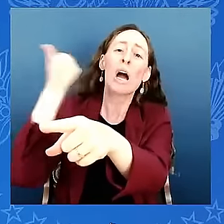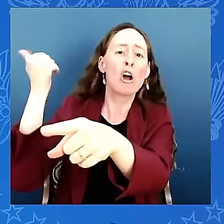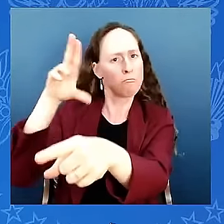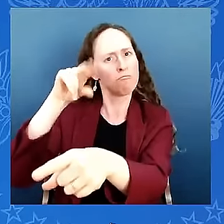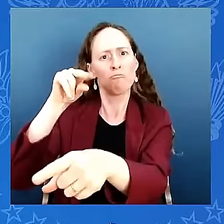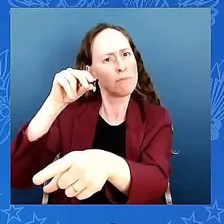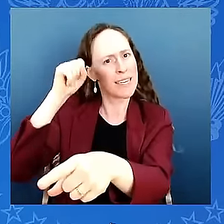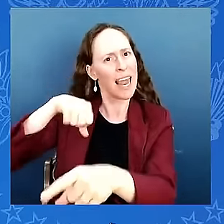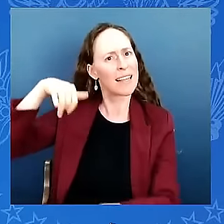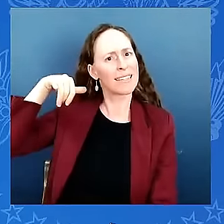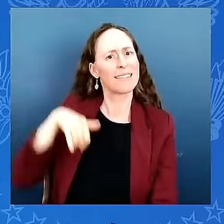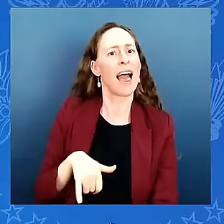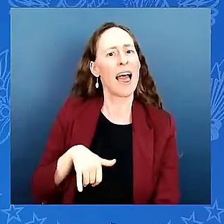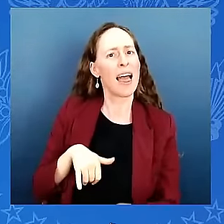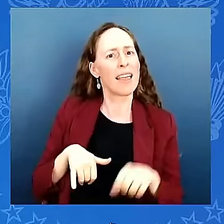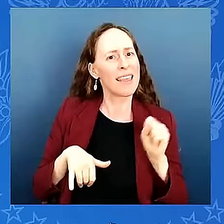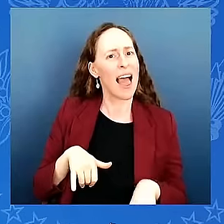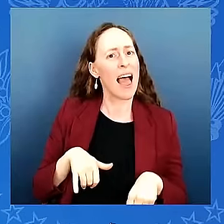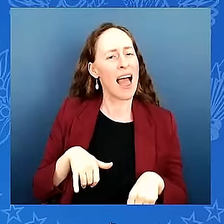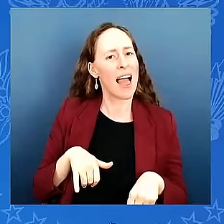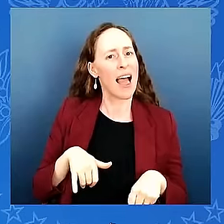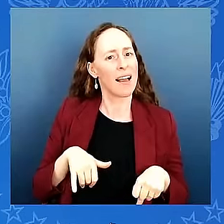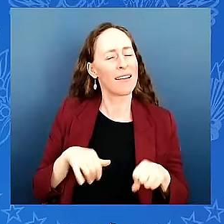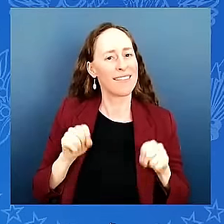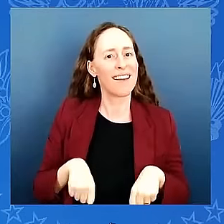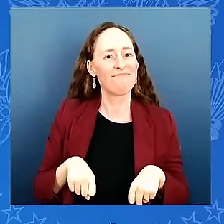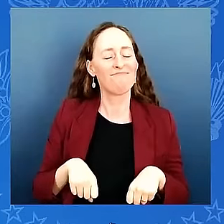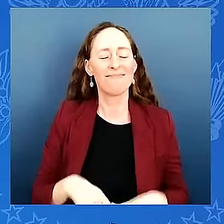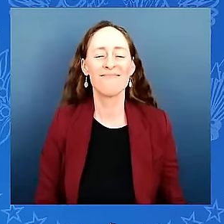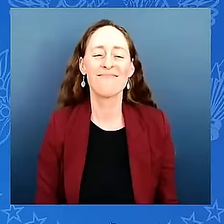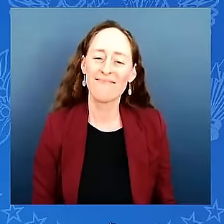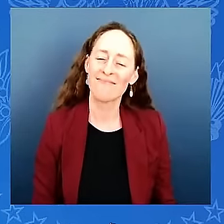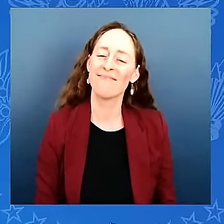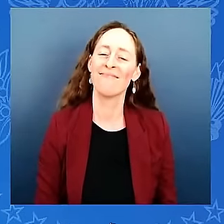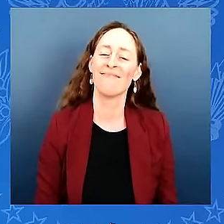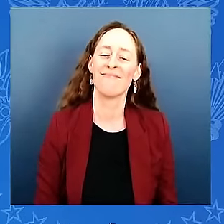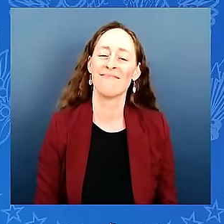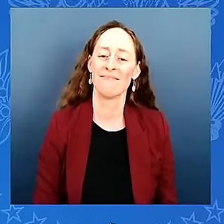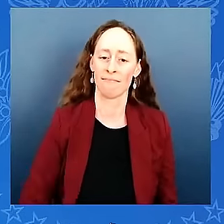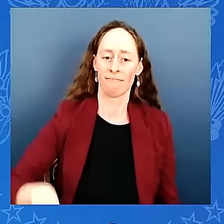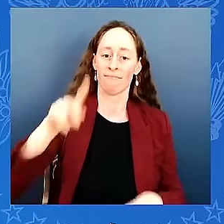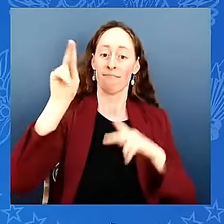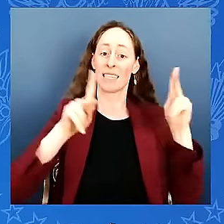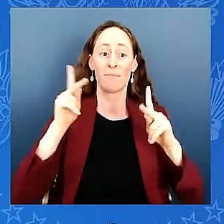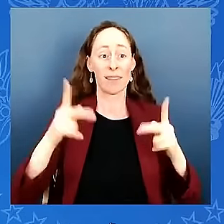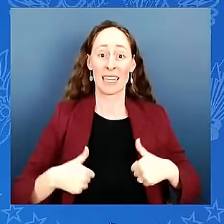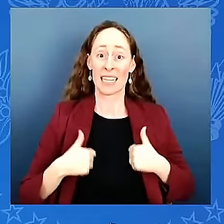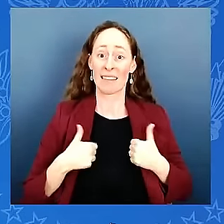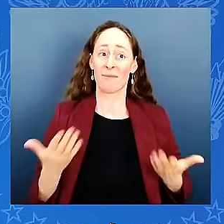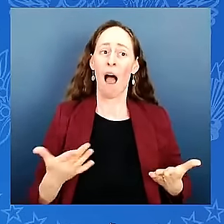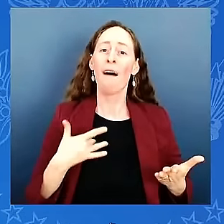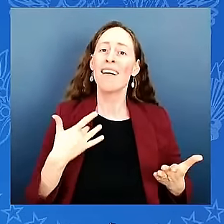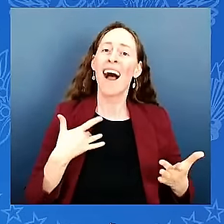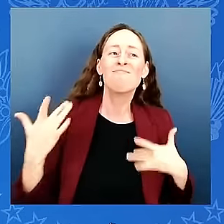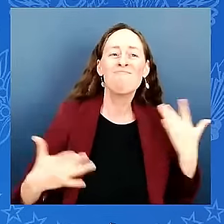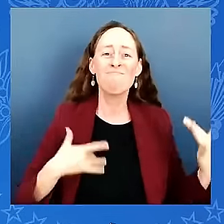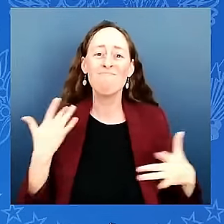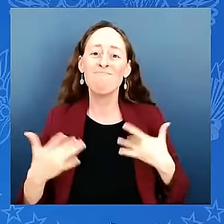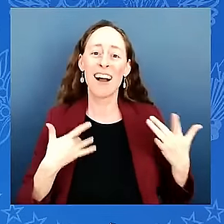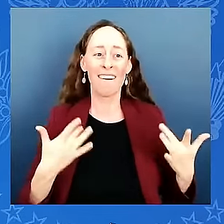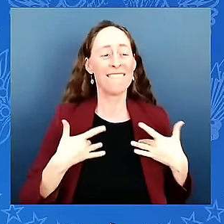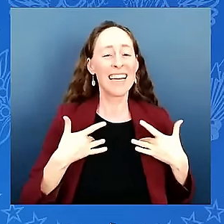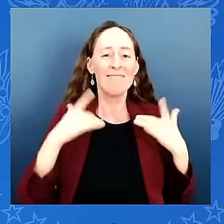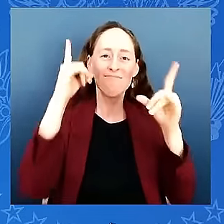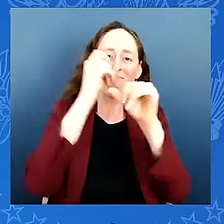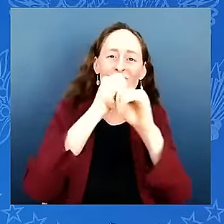that really means that the people of birmingham are excited excited for a brighter future excited to see themselves in it